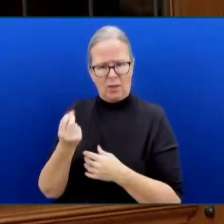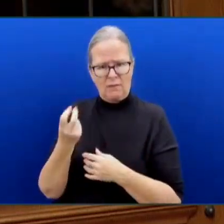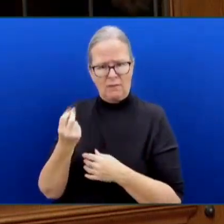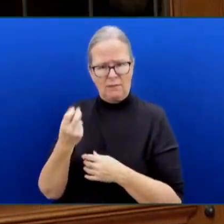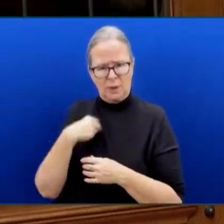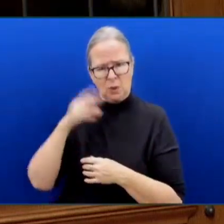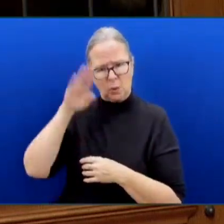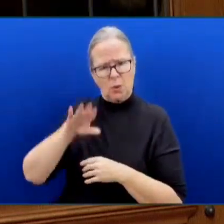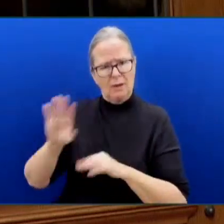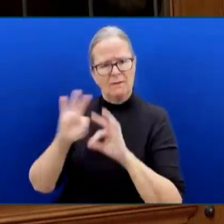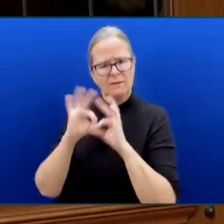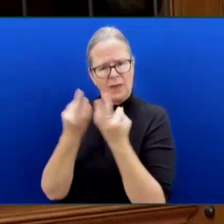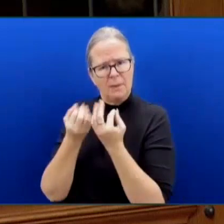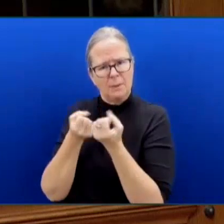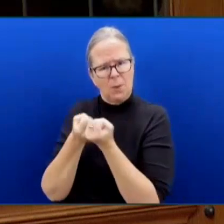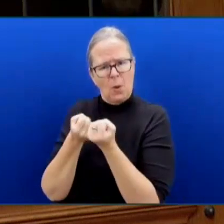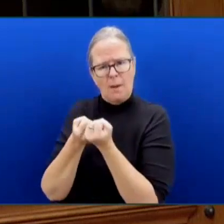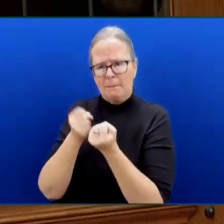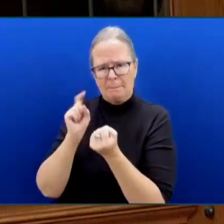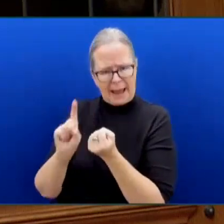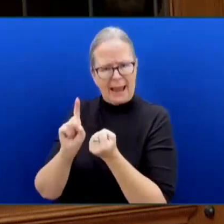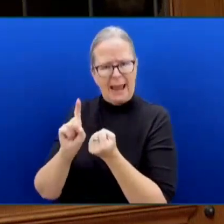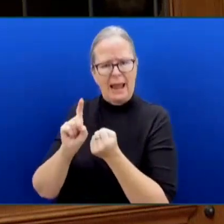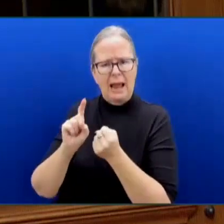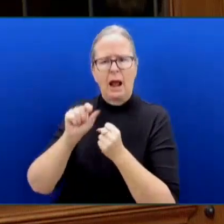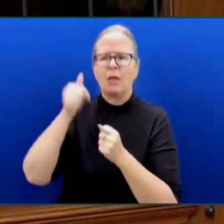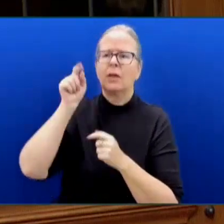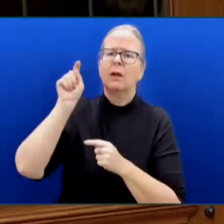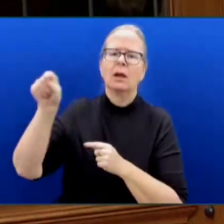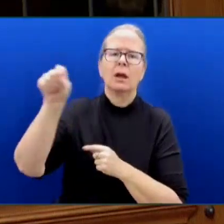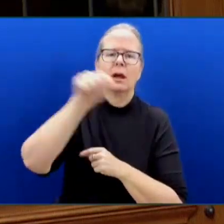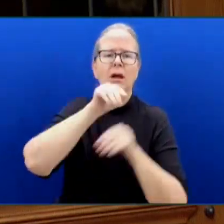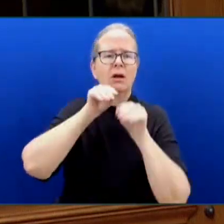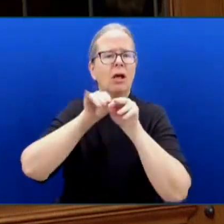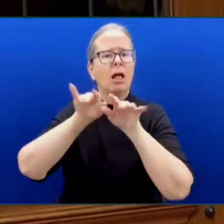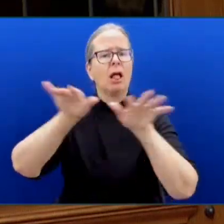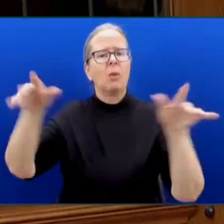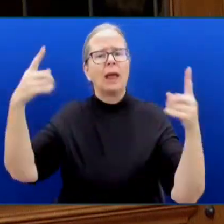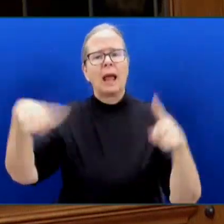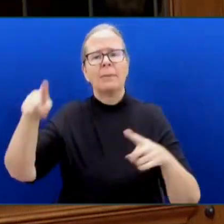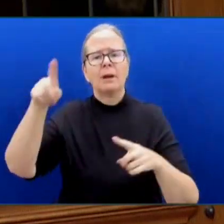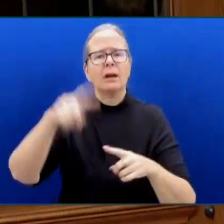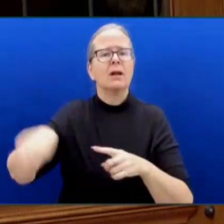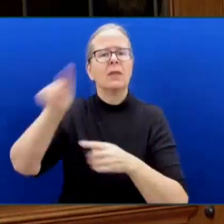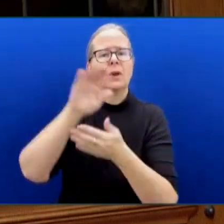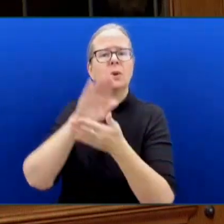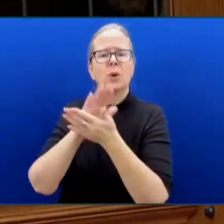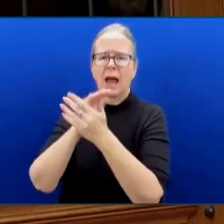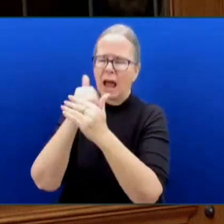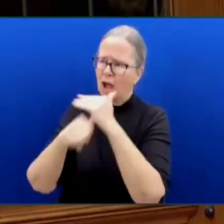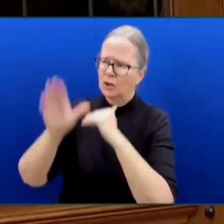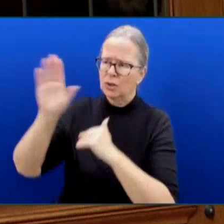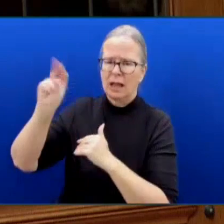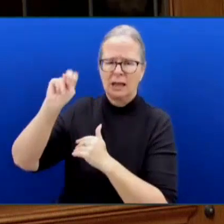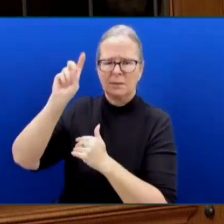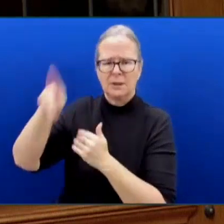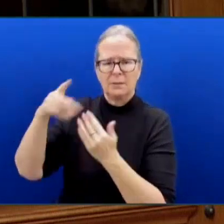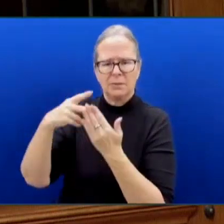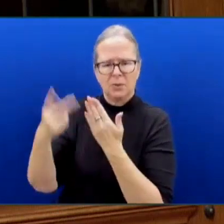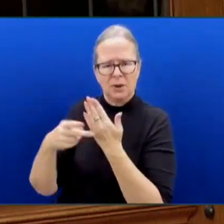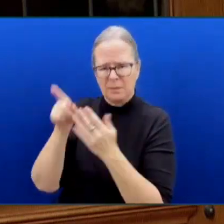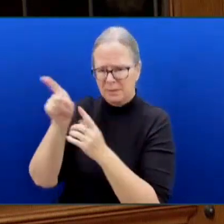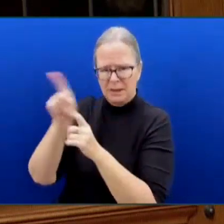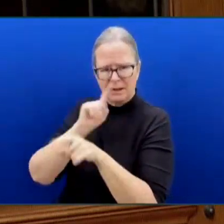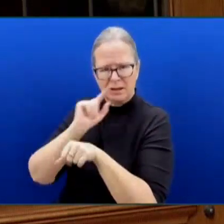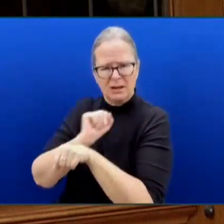reality of what's happening in our schools under this NDP government. Through you, Mr. Speaker, to the